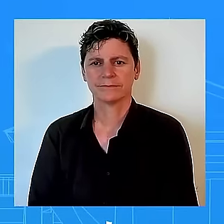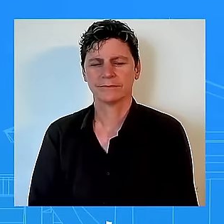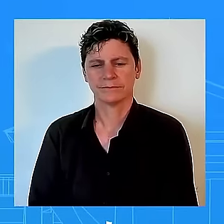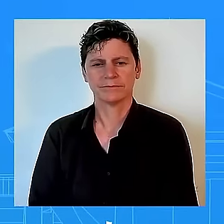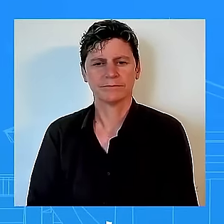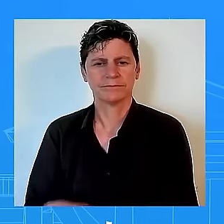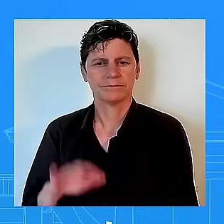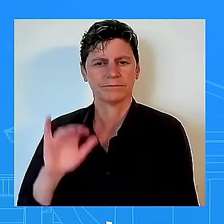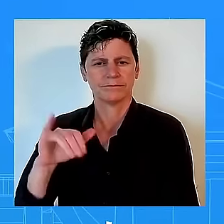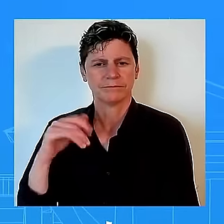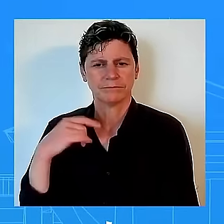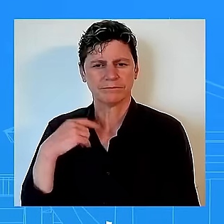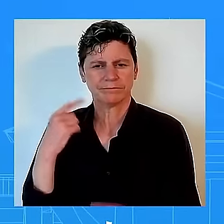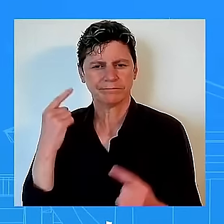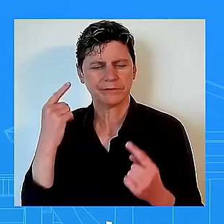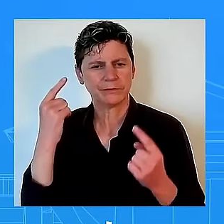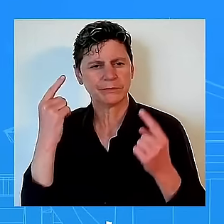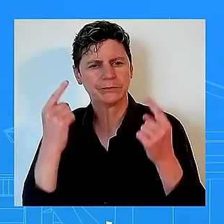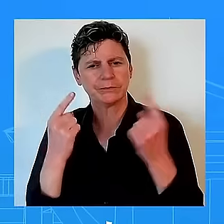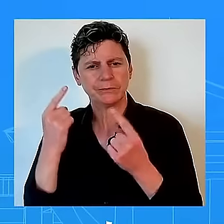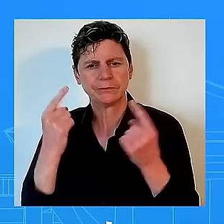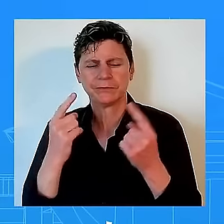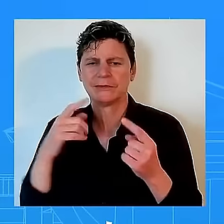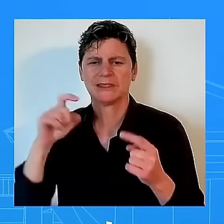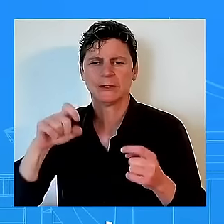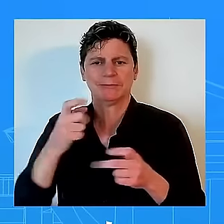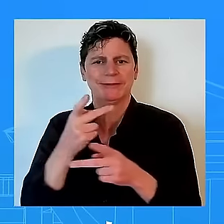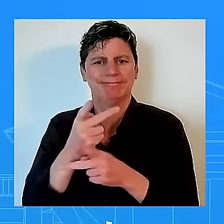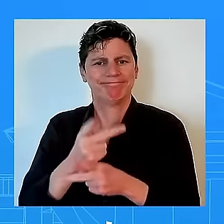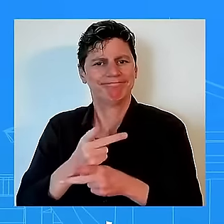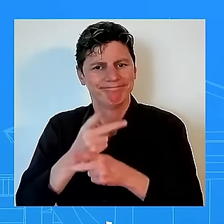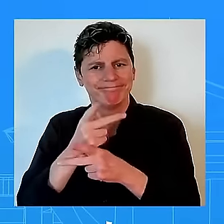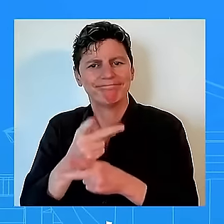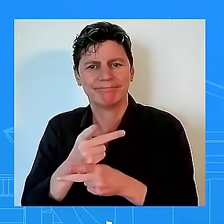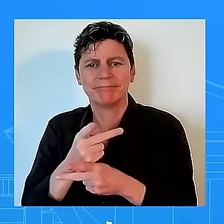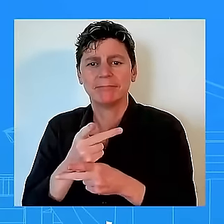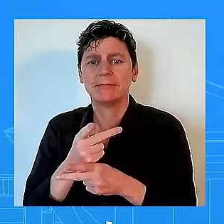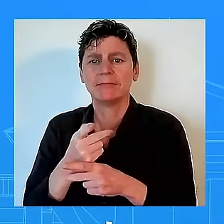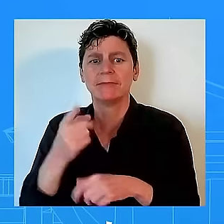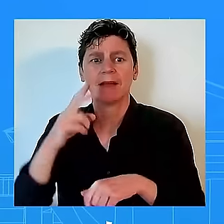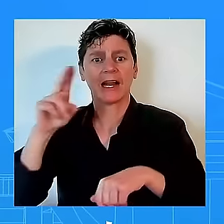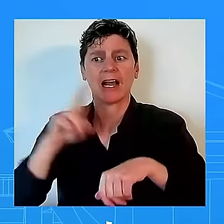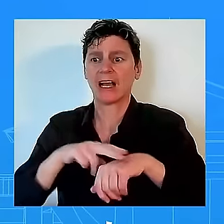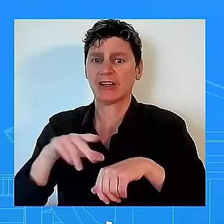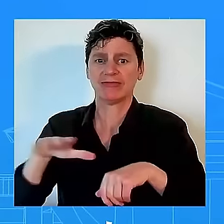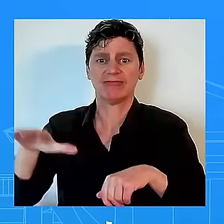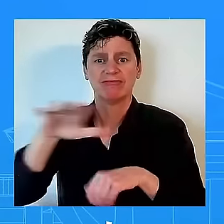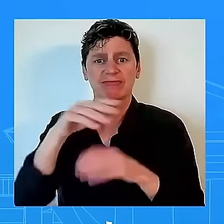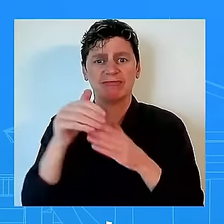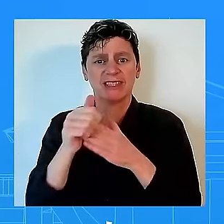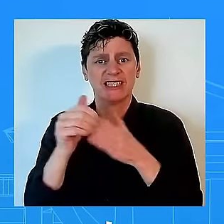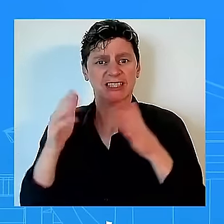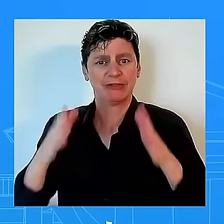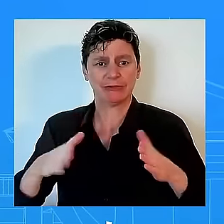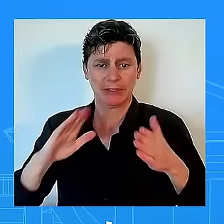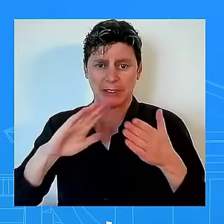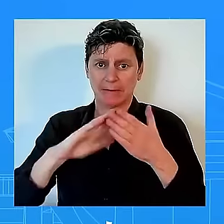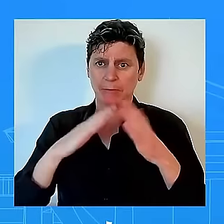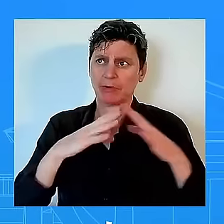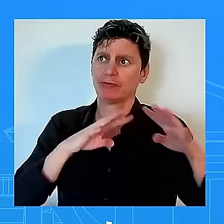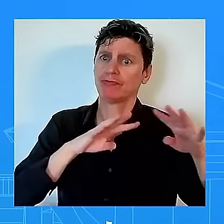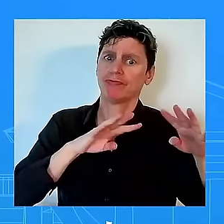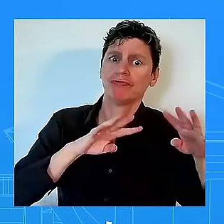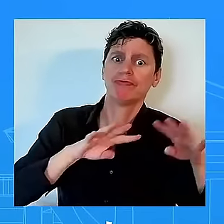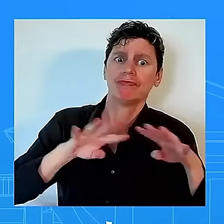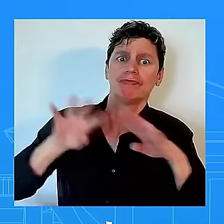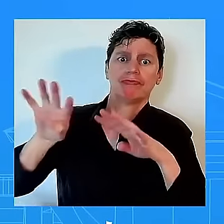and you have a community that looks up to your leadership uh and you